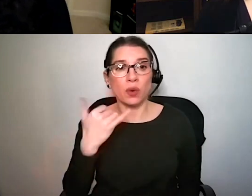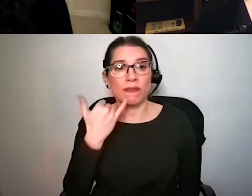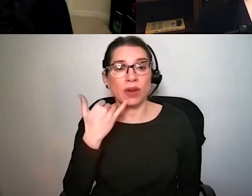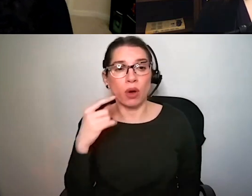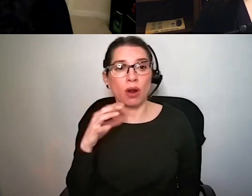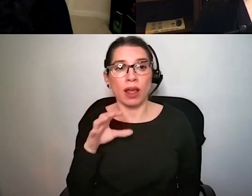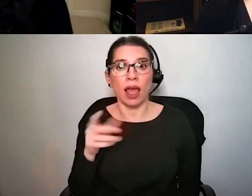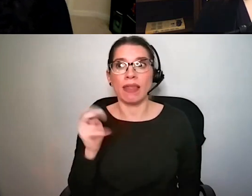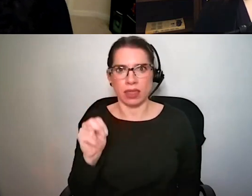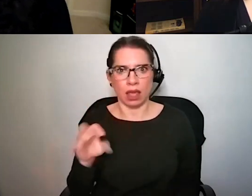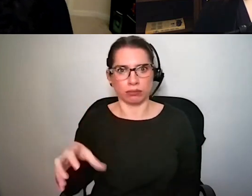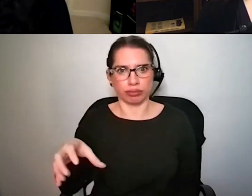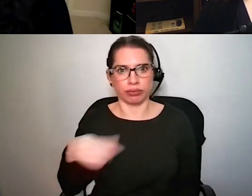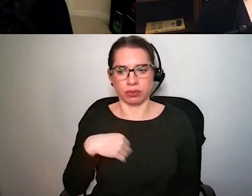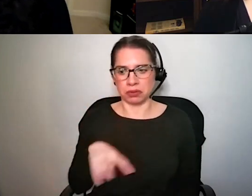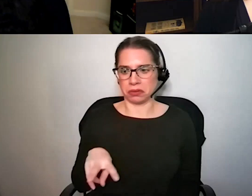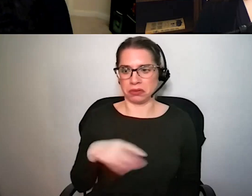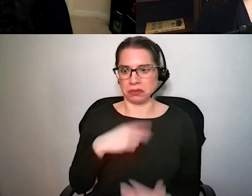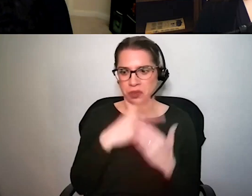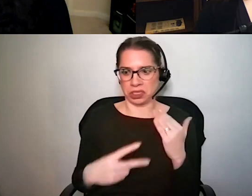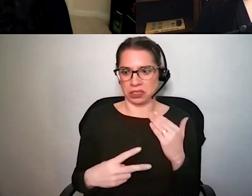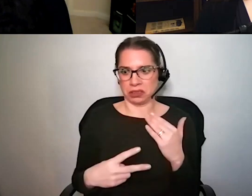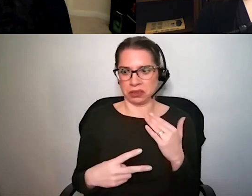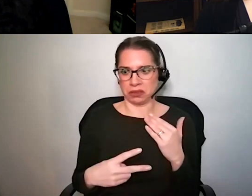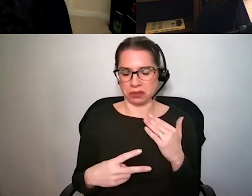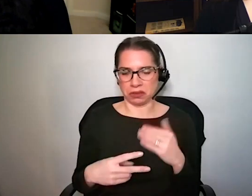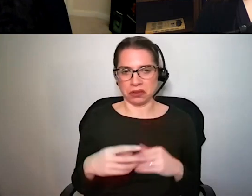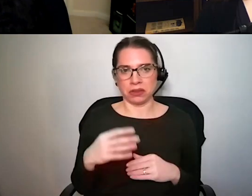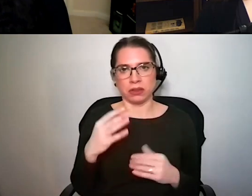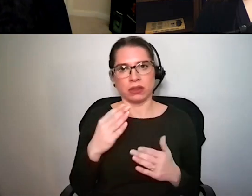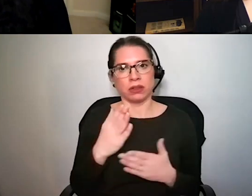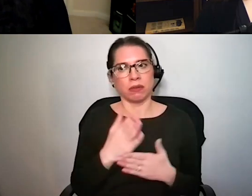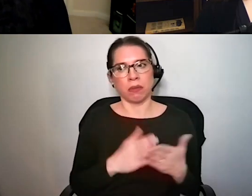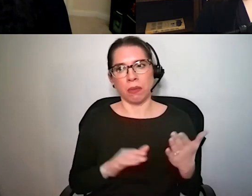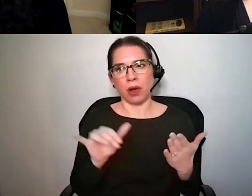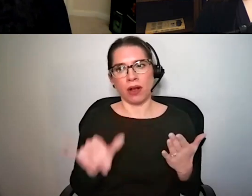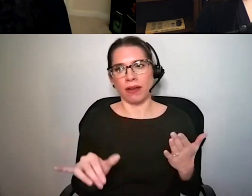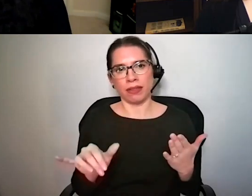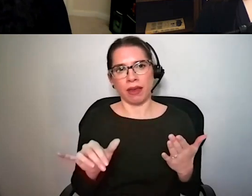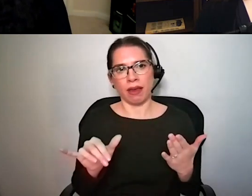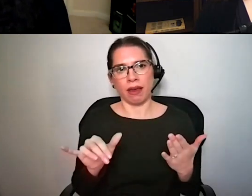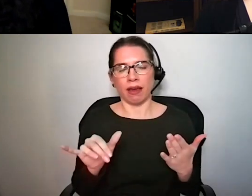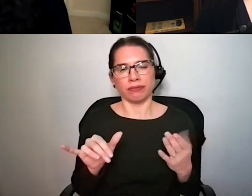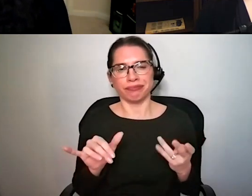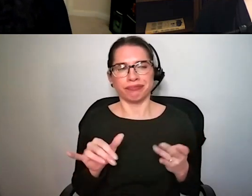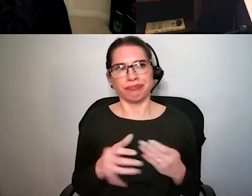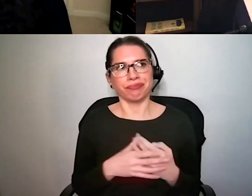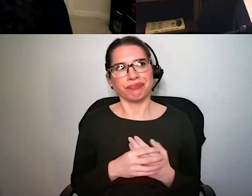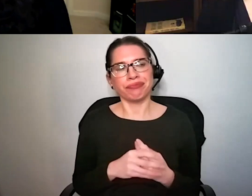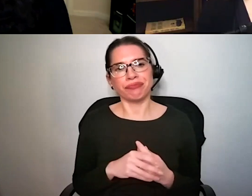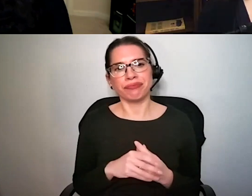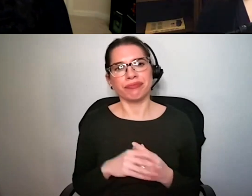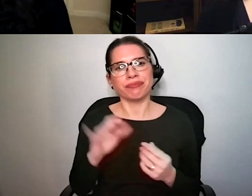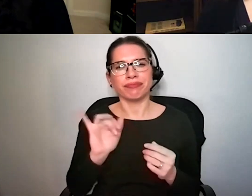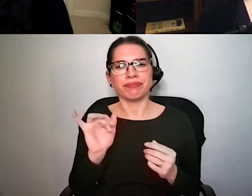I think that part of it is just kind of the the kind of whimsical